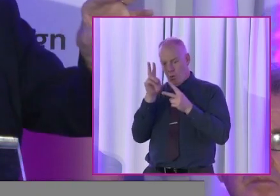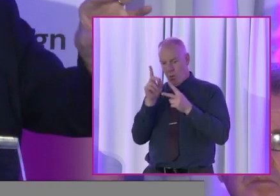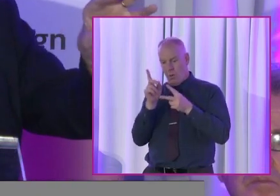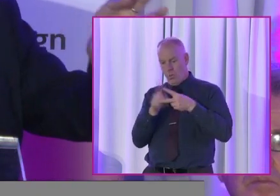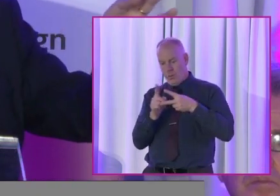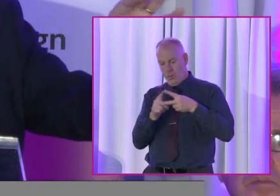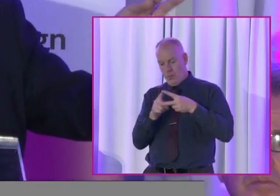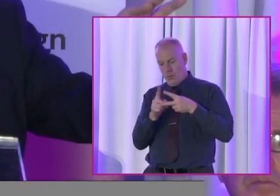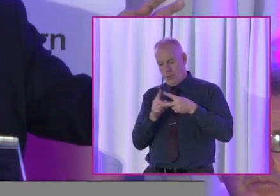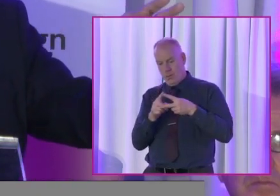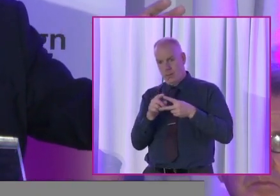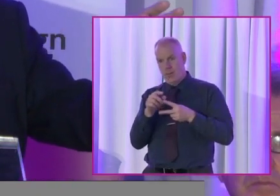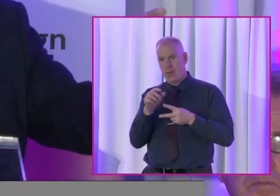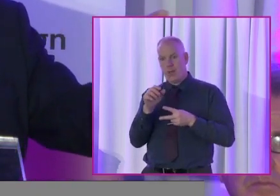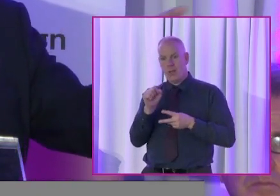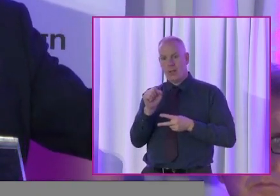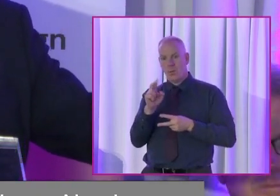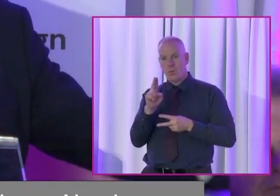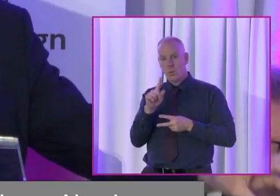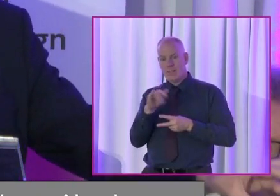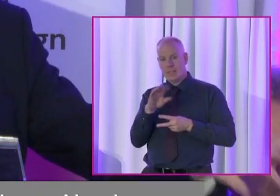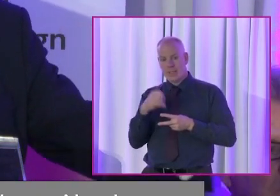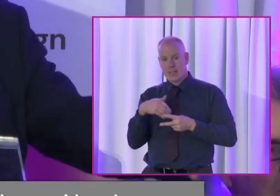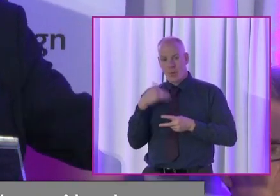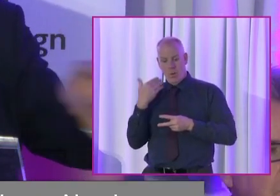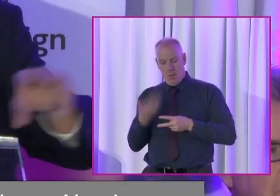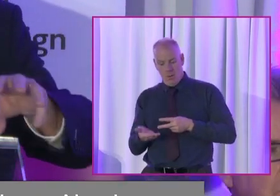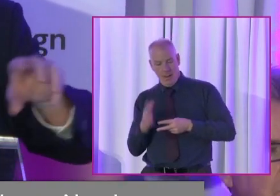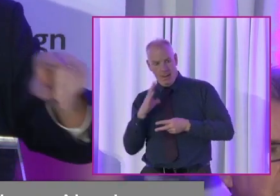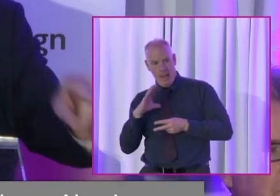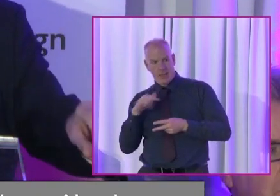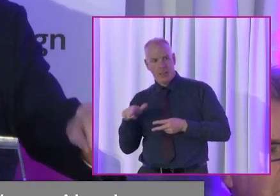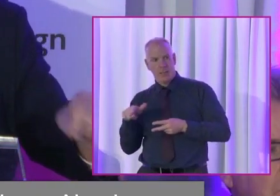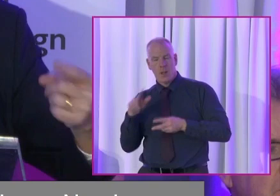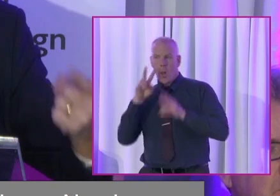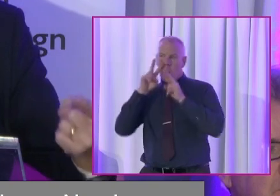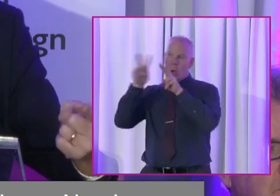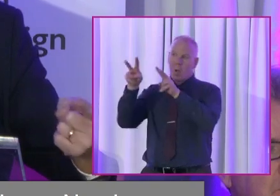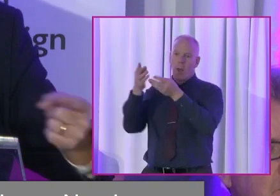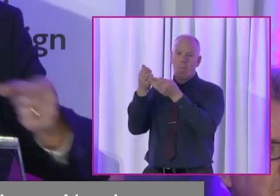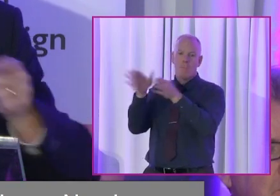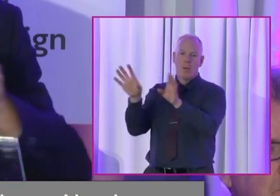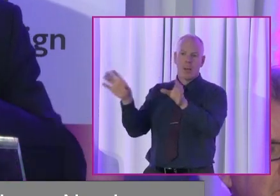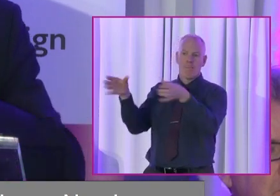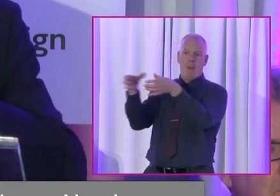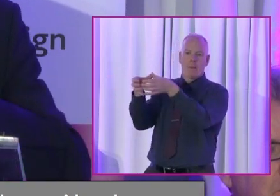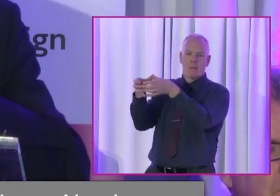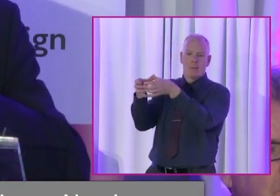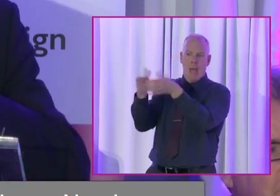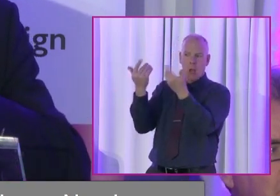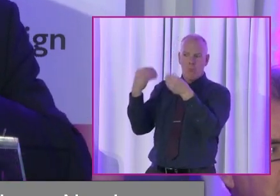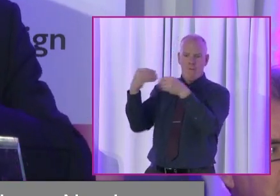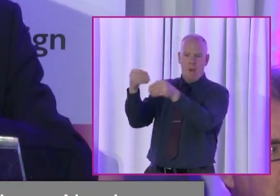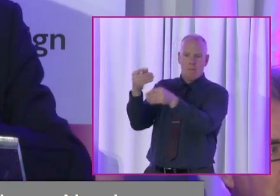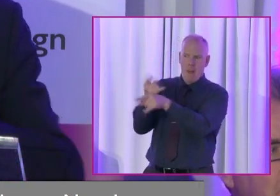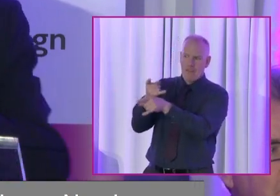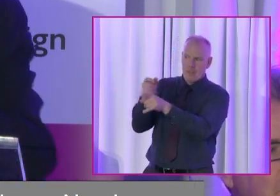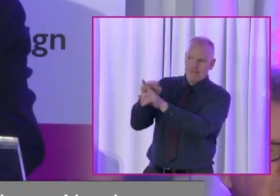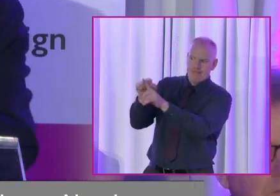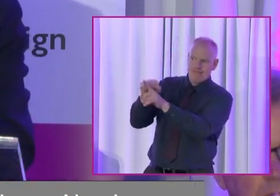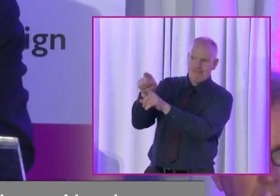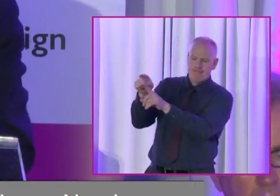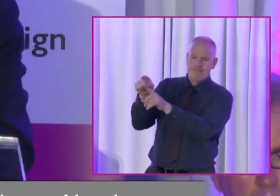Susie's presentation, look at public bodies as a way. And